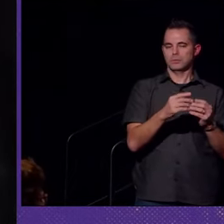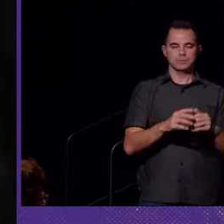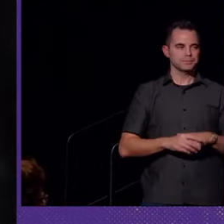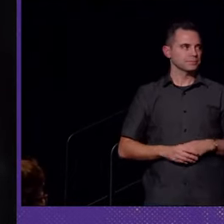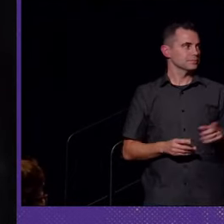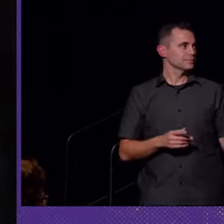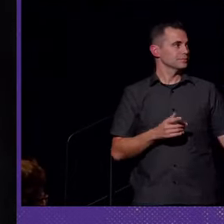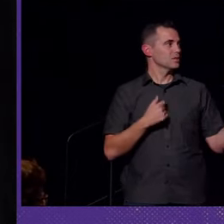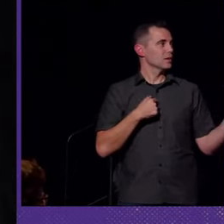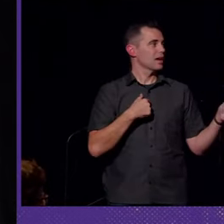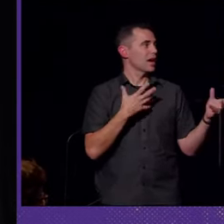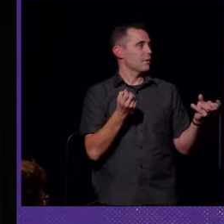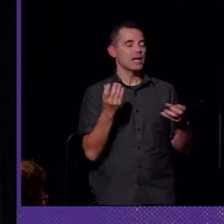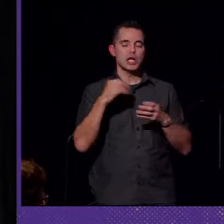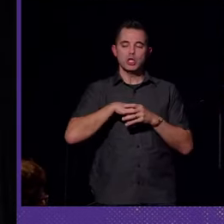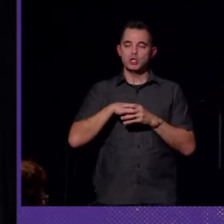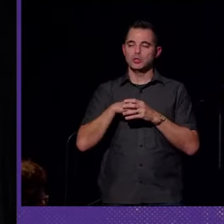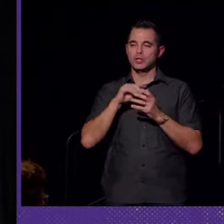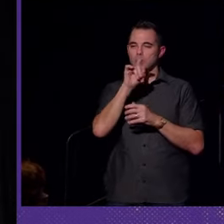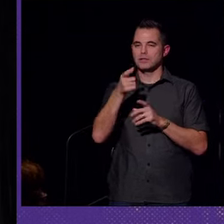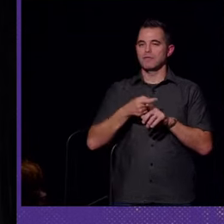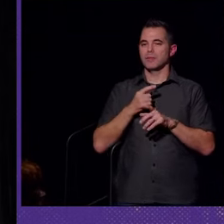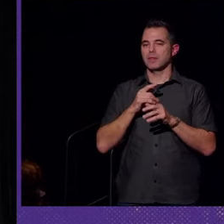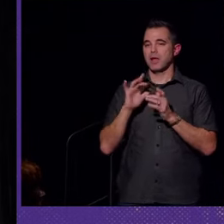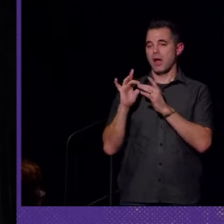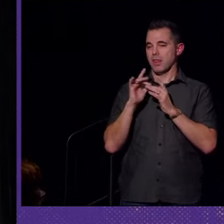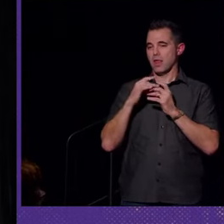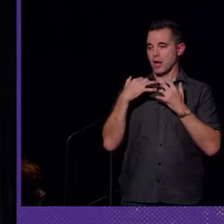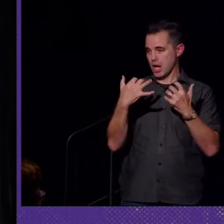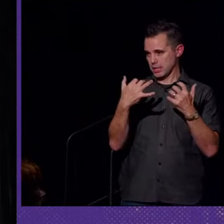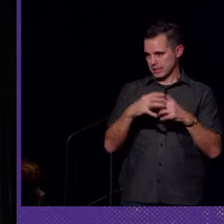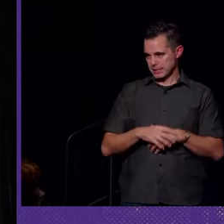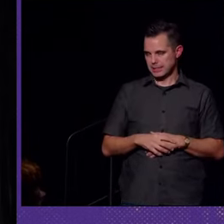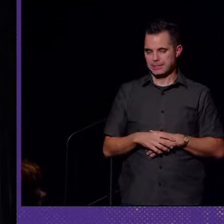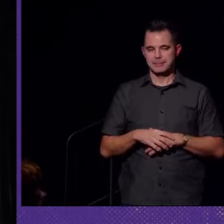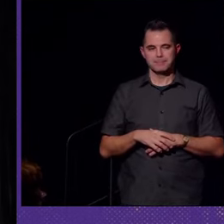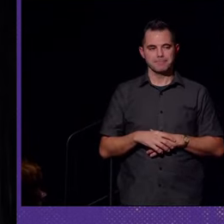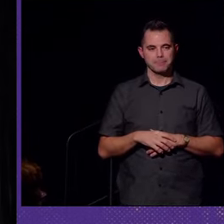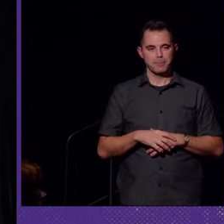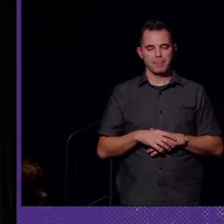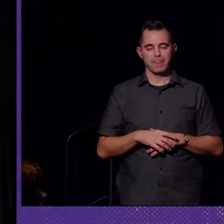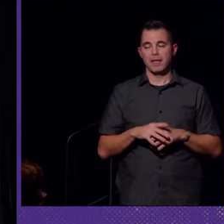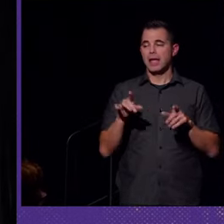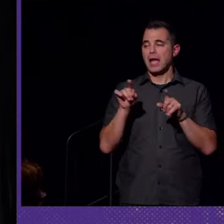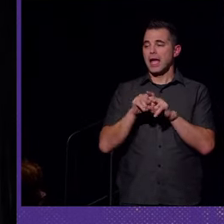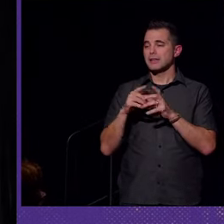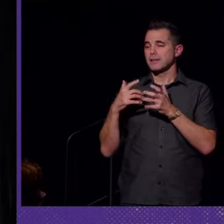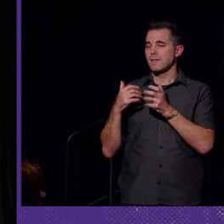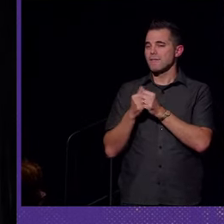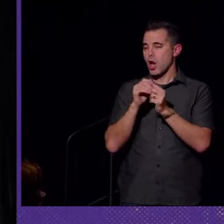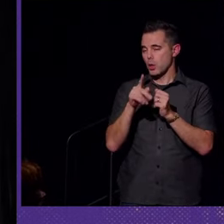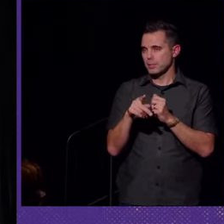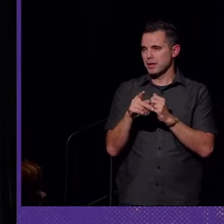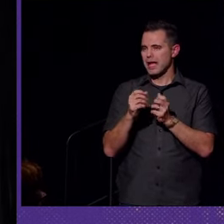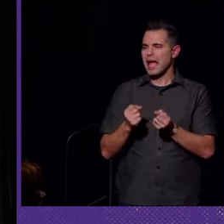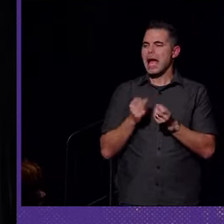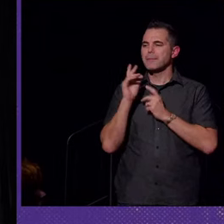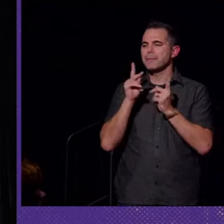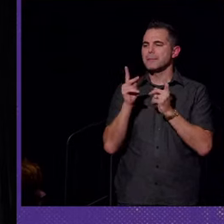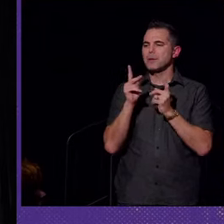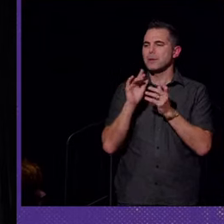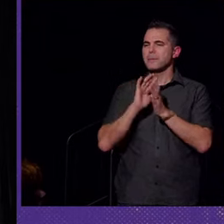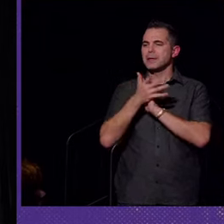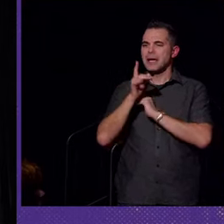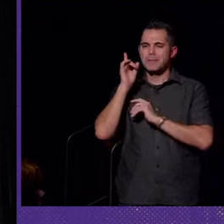So I want to include a question from our online audience. Okay. As a follow-up, how many people